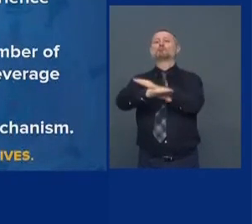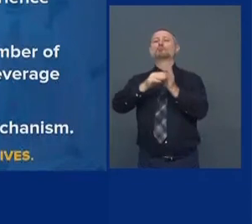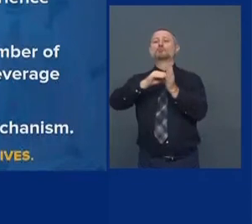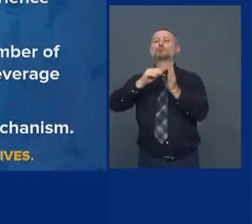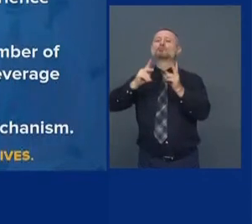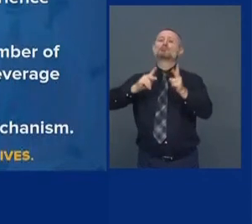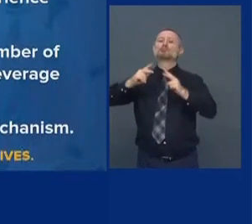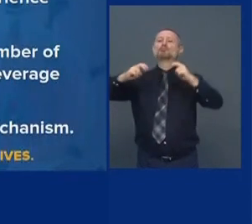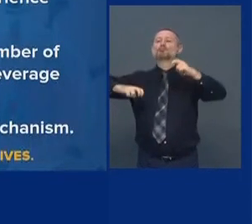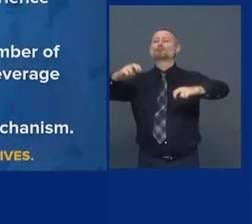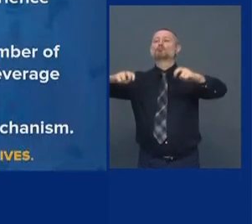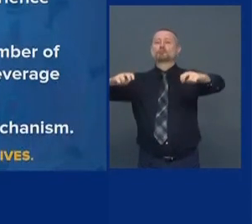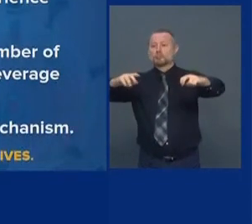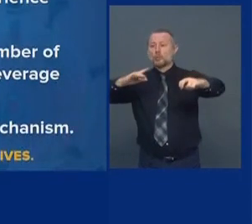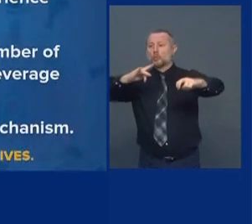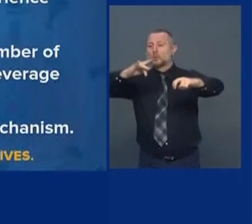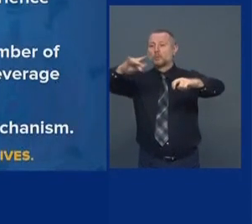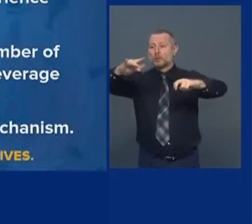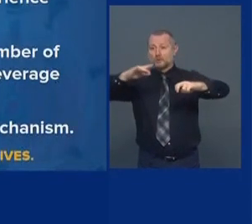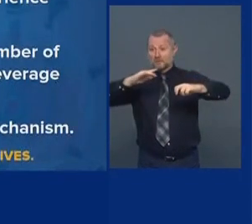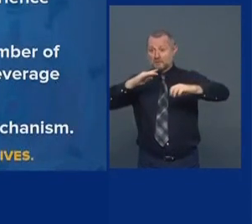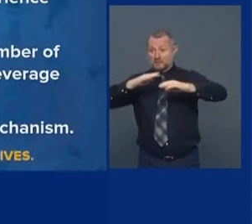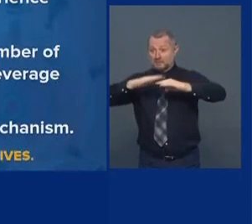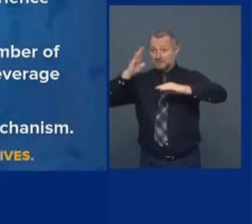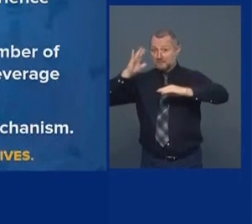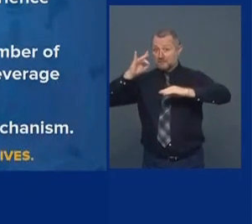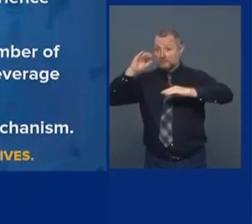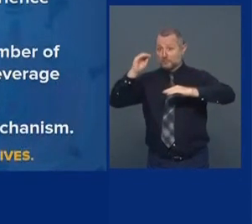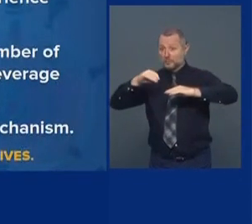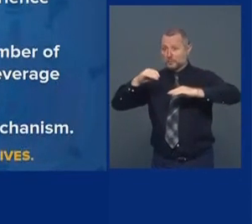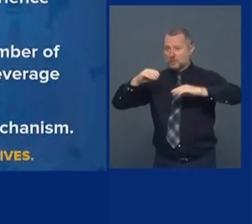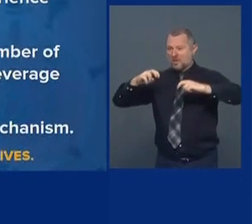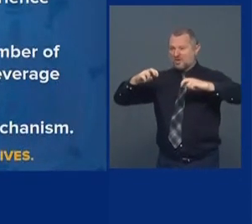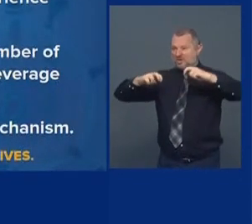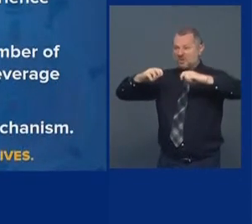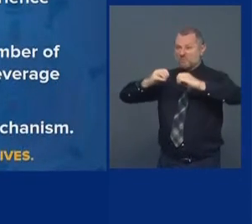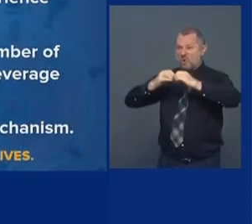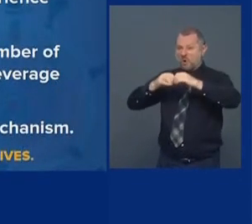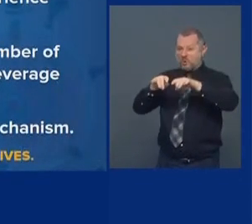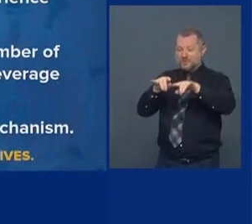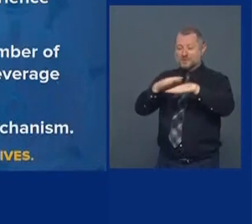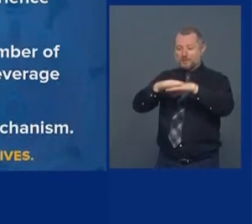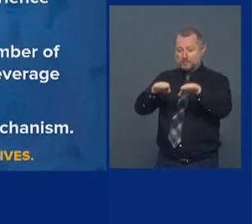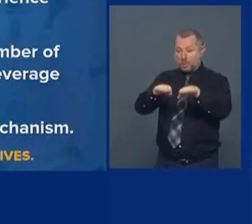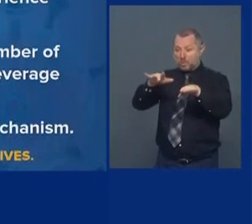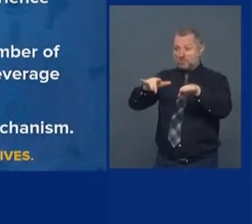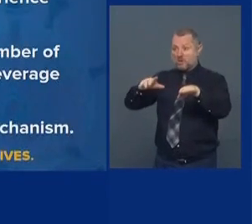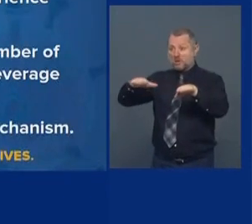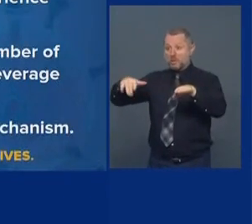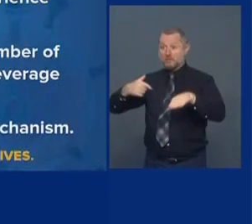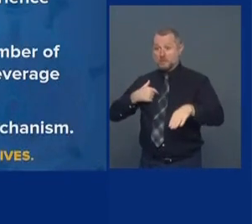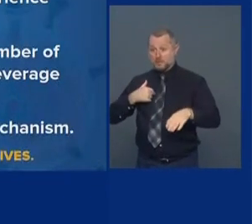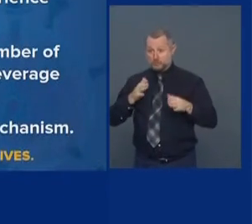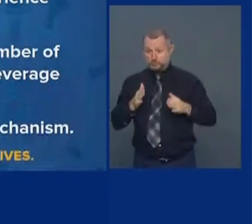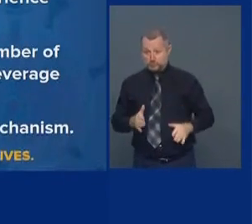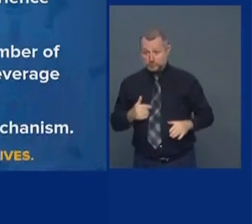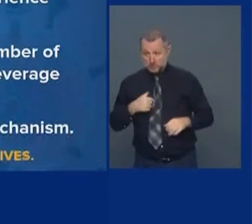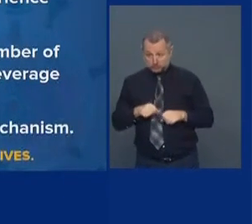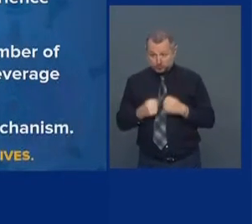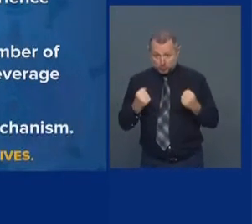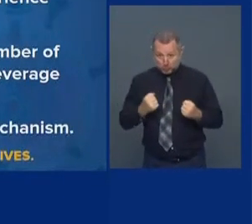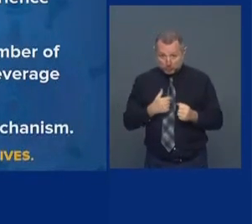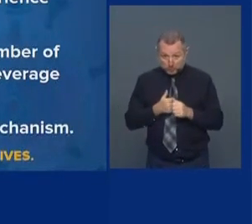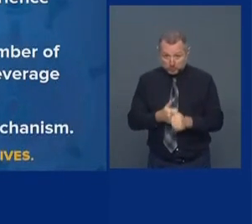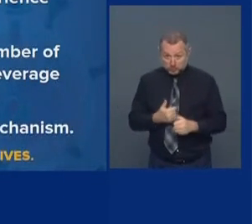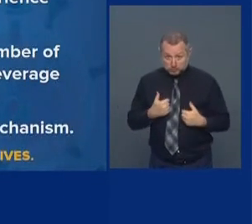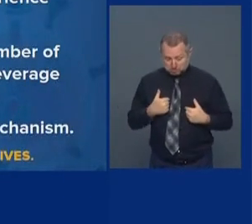and it is exceeding 25 percent, you're not out of compliance. The restaurant